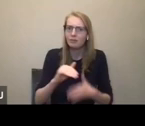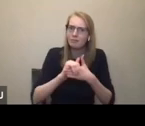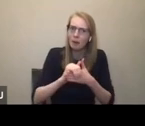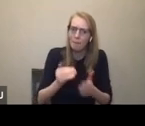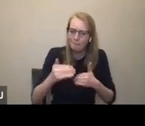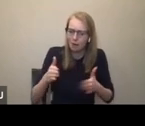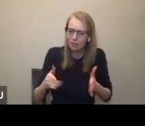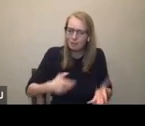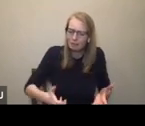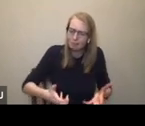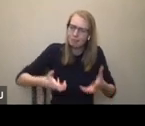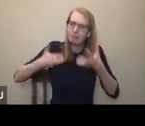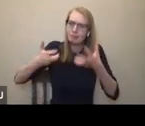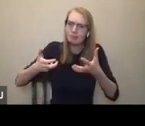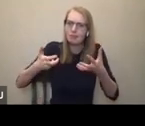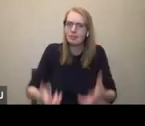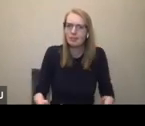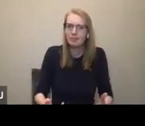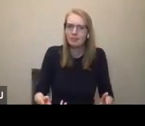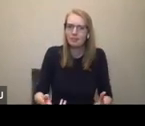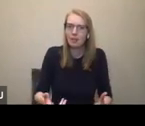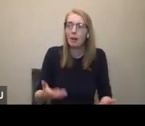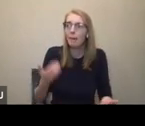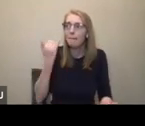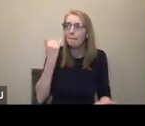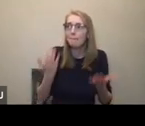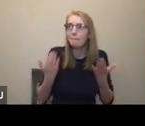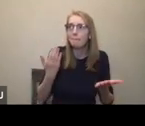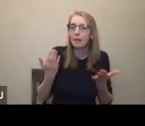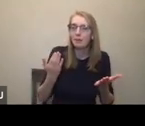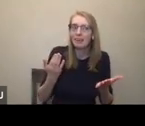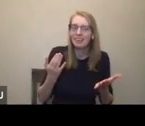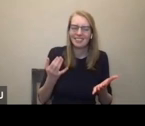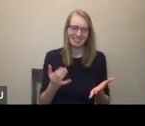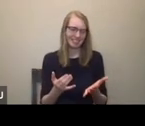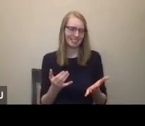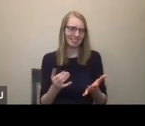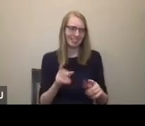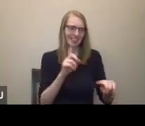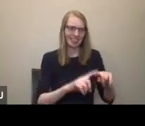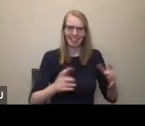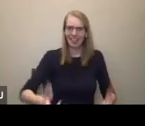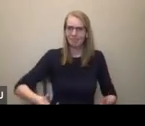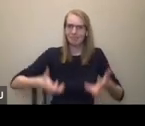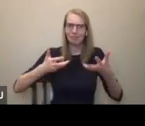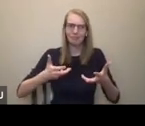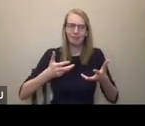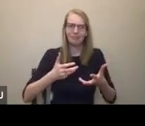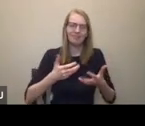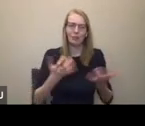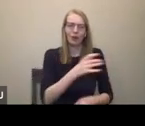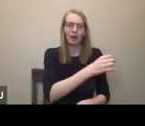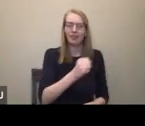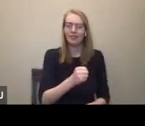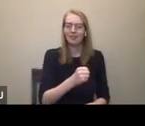another part of that, you can trade responsibilities. So rather than not hiring a disabled person, you just say to employee number